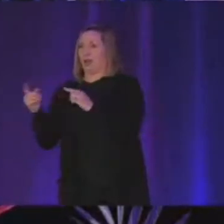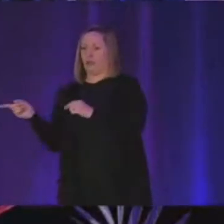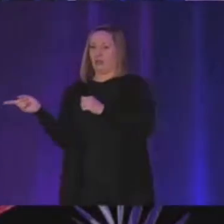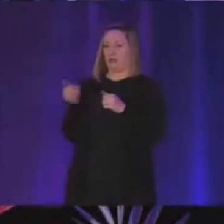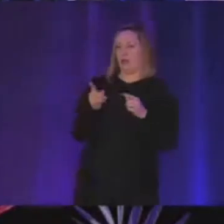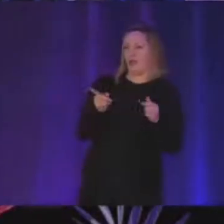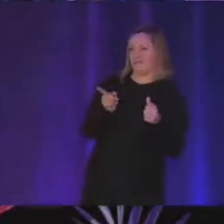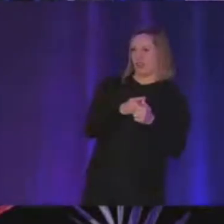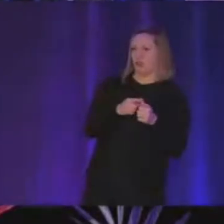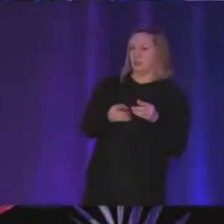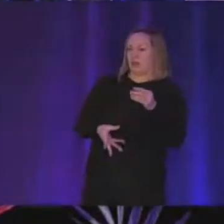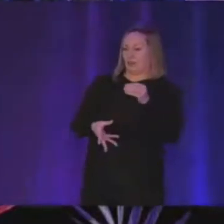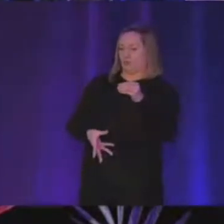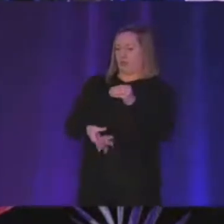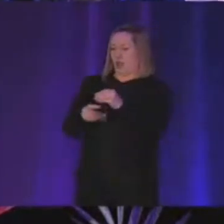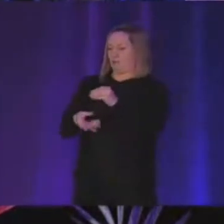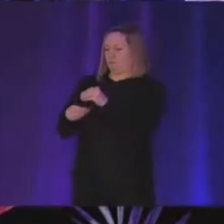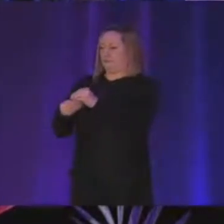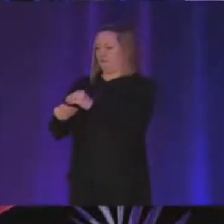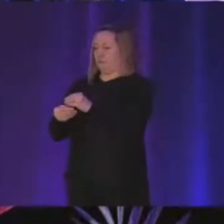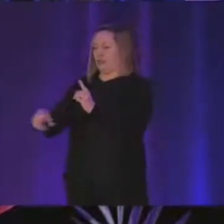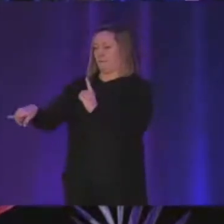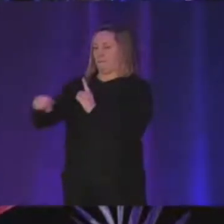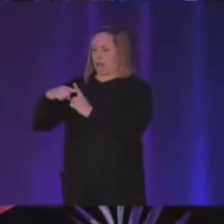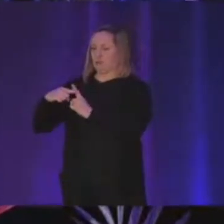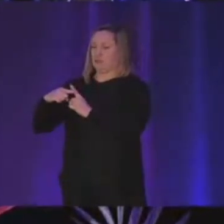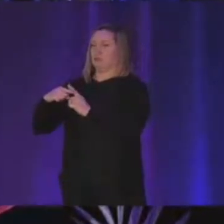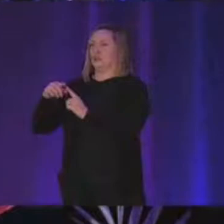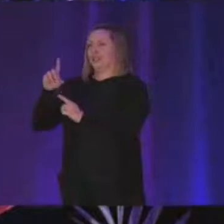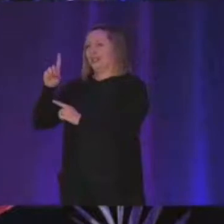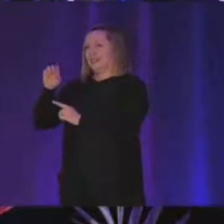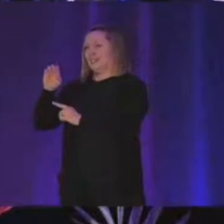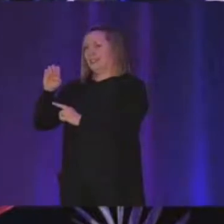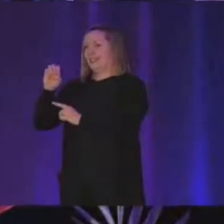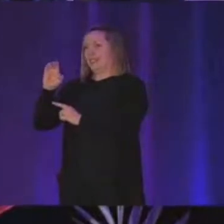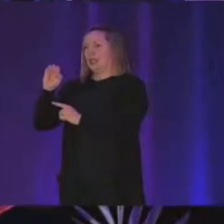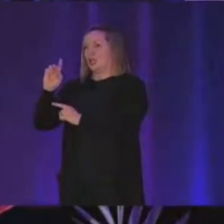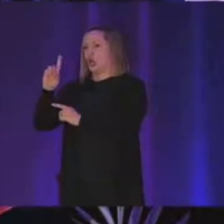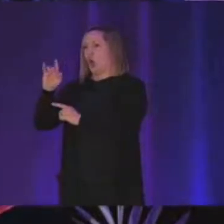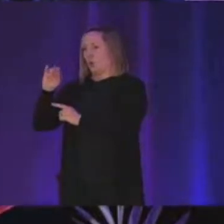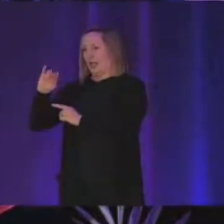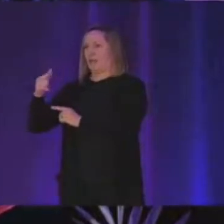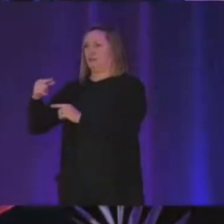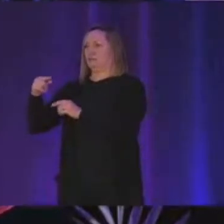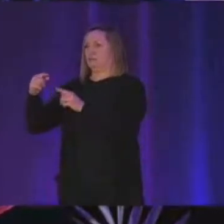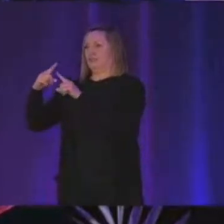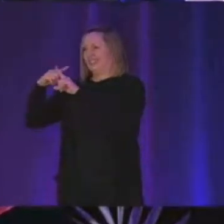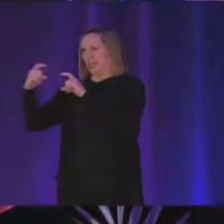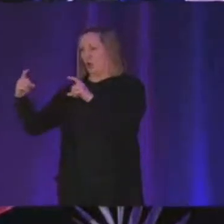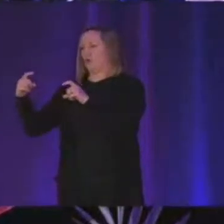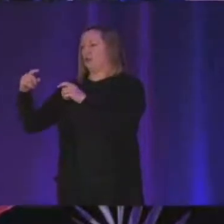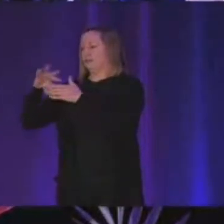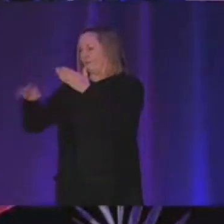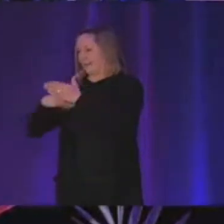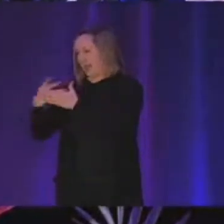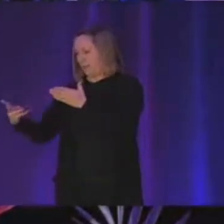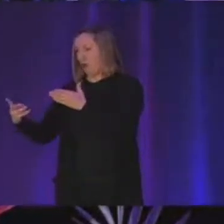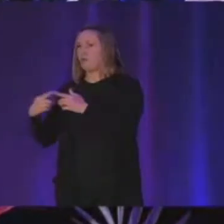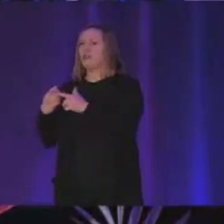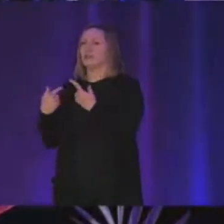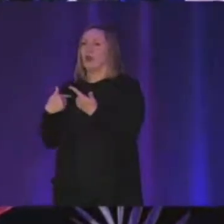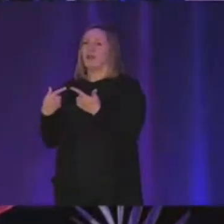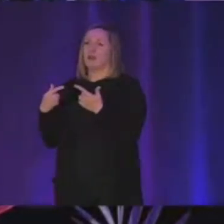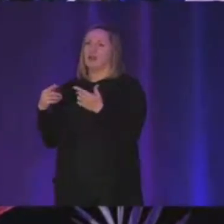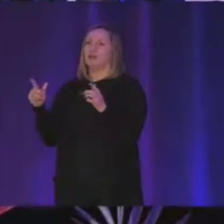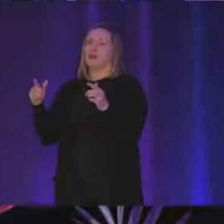all of this and uh plus the actual decoding table now it's going to actually like let you have an overall size which is